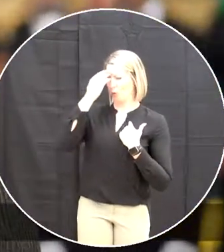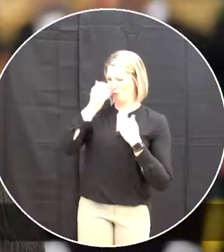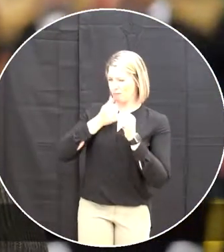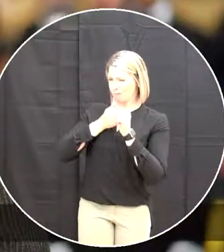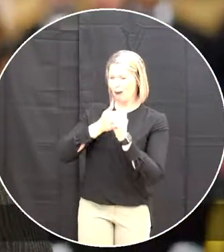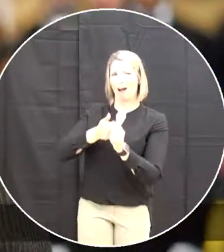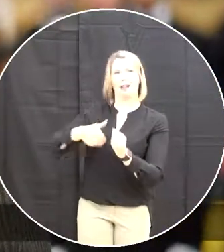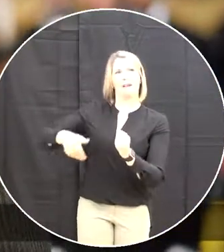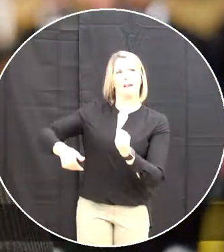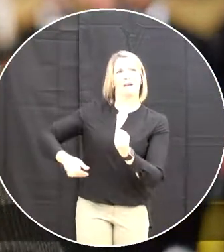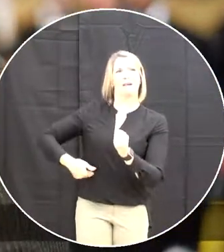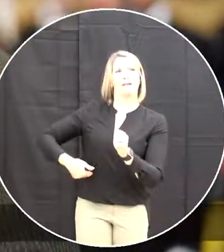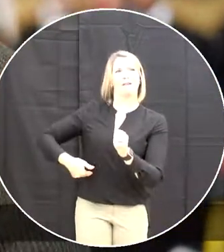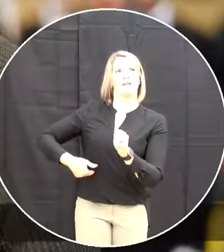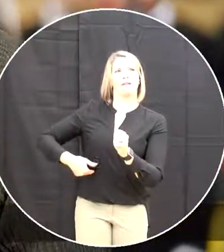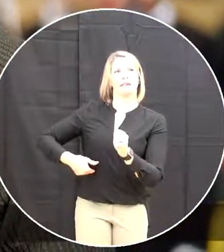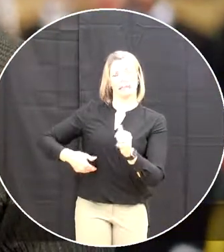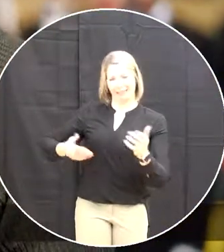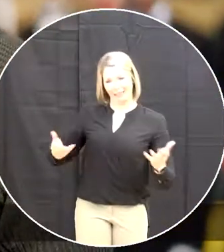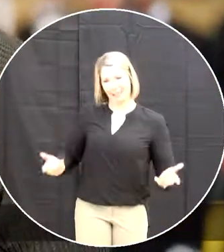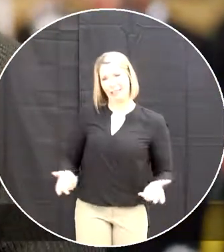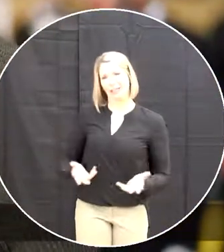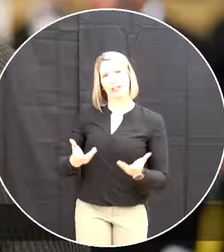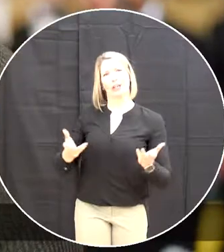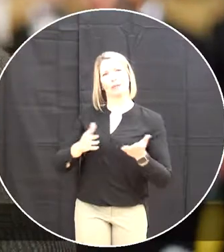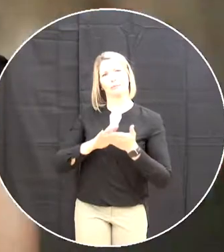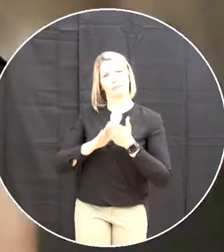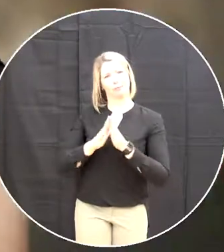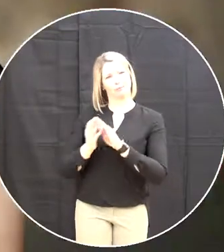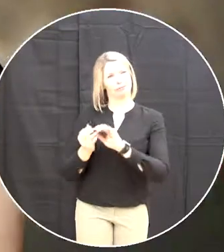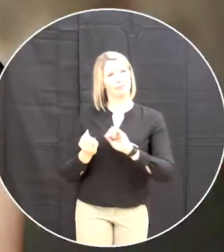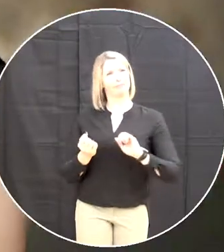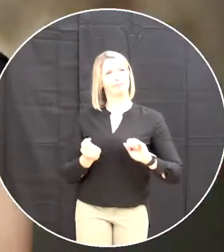Providence on high